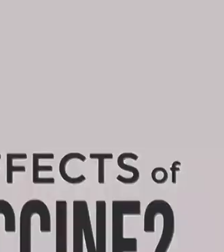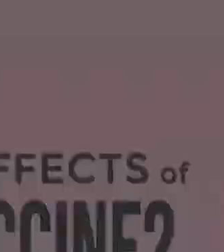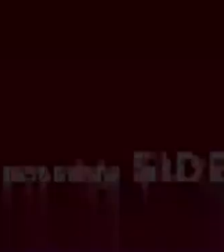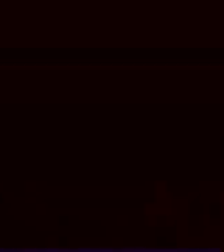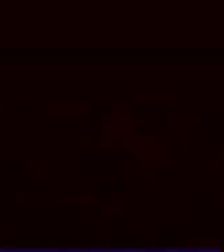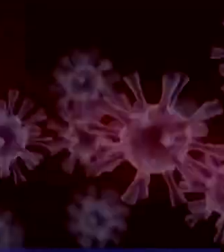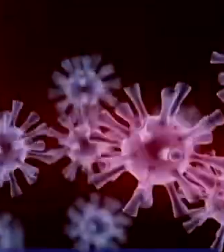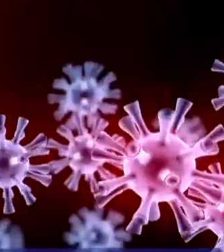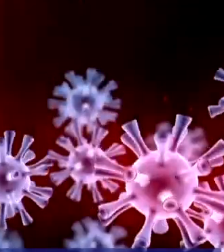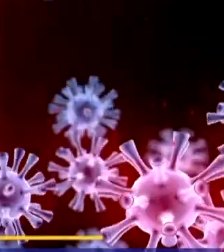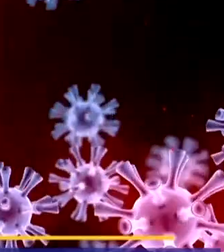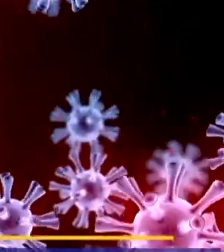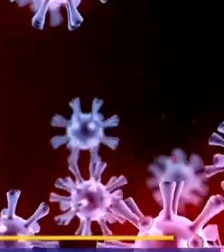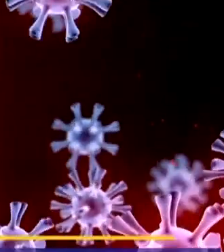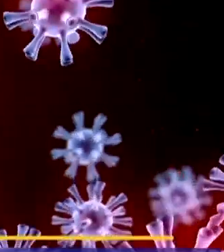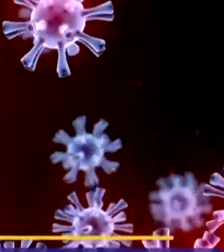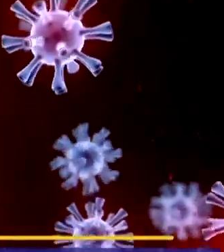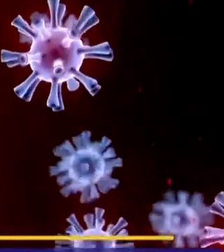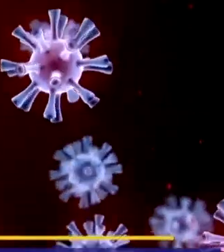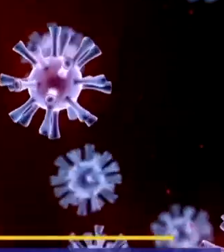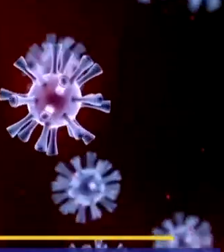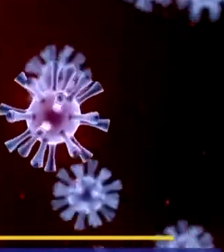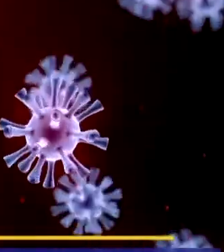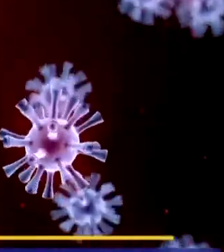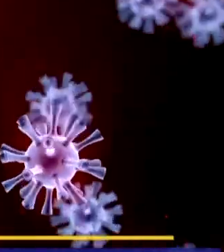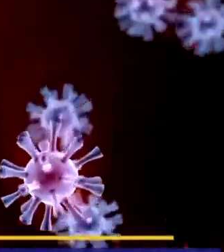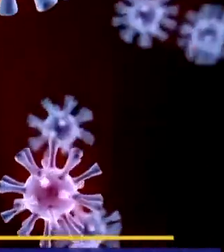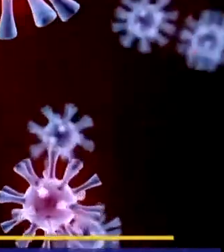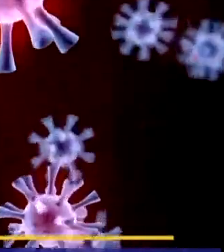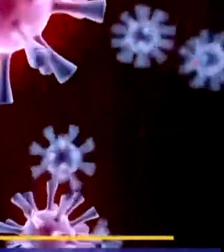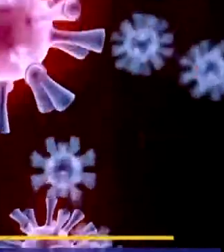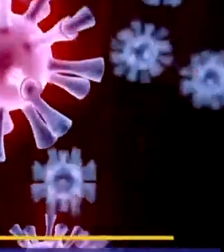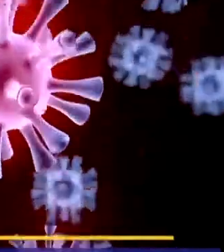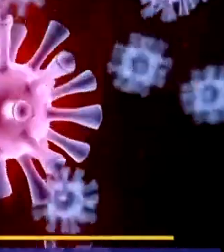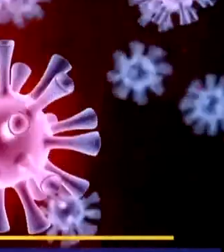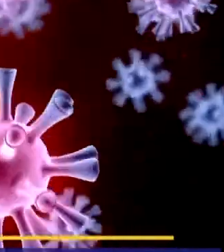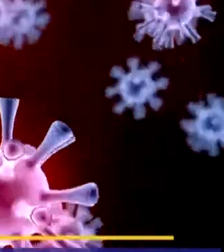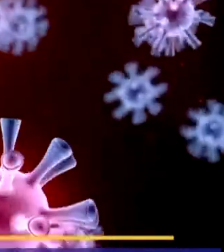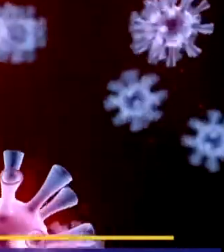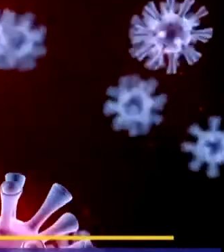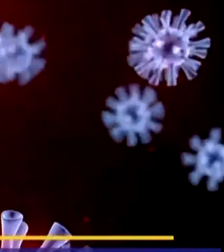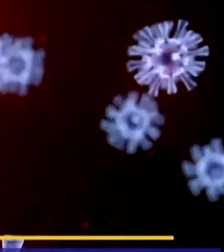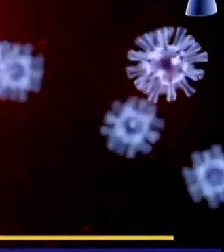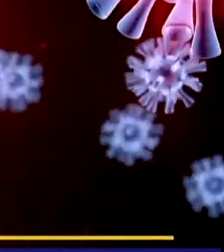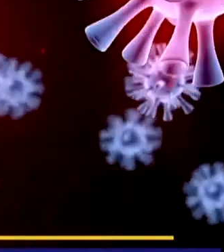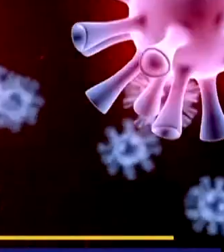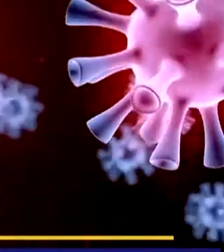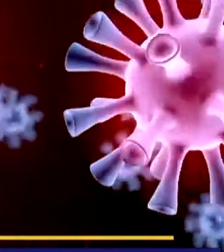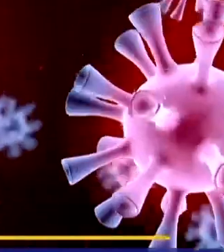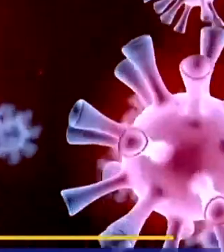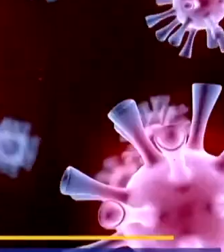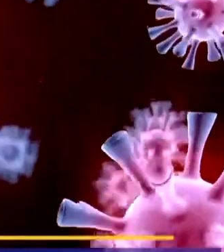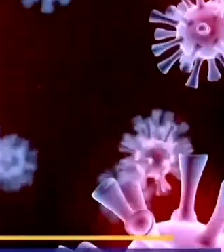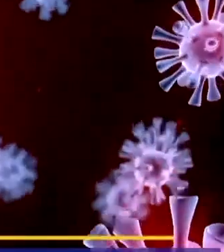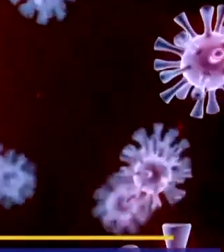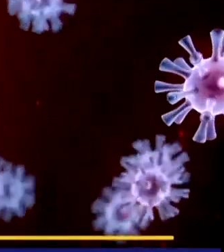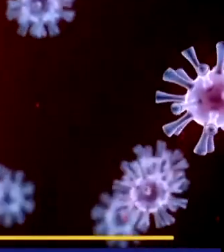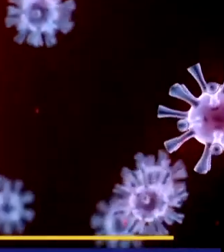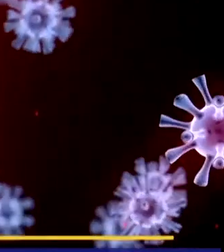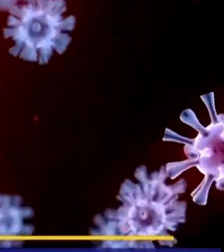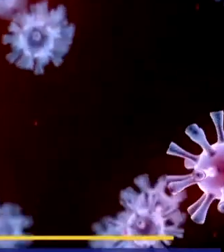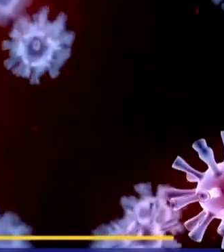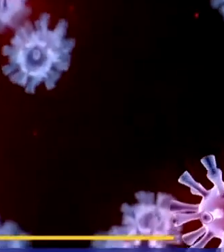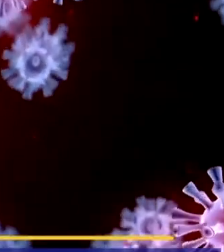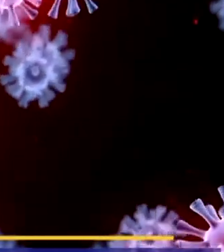-19 vaccine? Side effects are normal and a sign that your body is building protection against a specific disease. The side